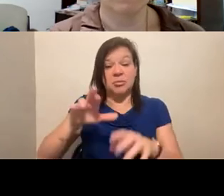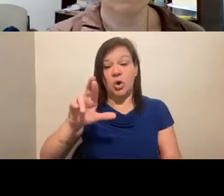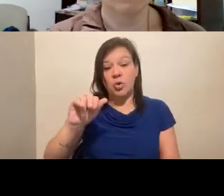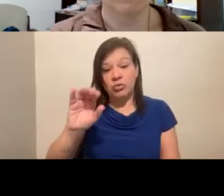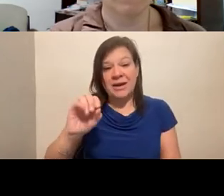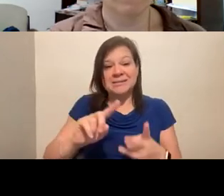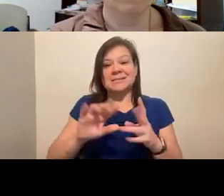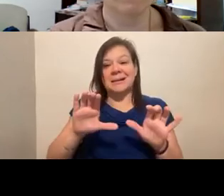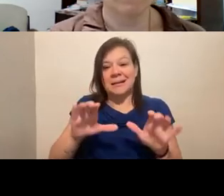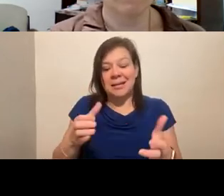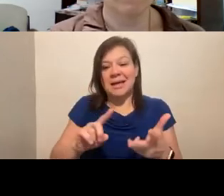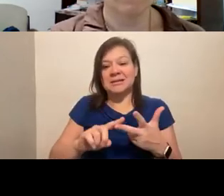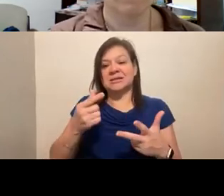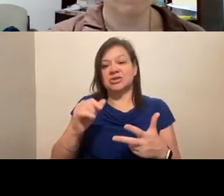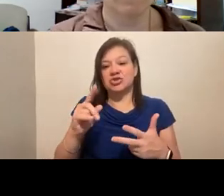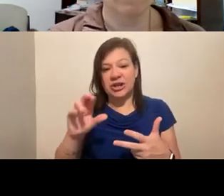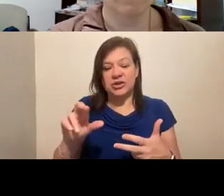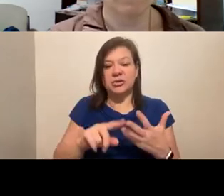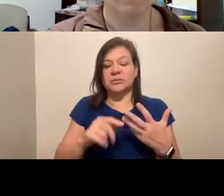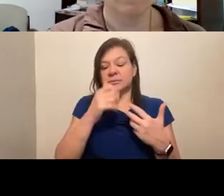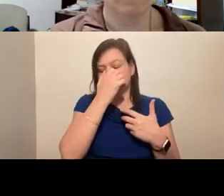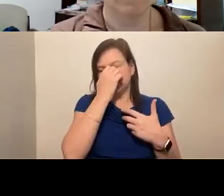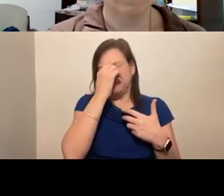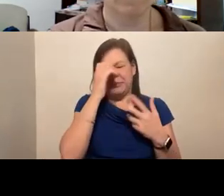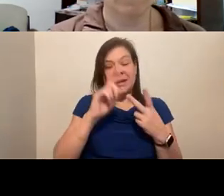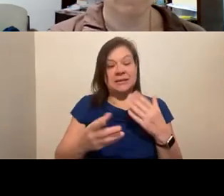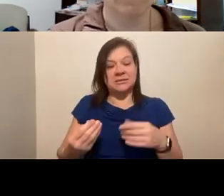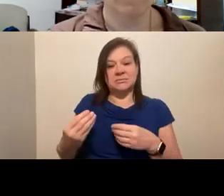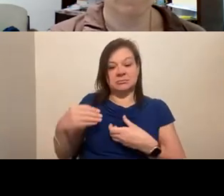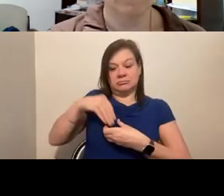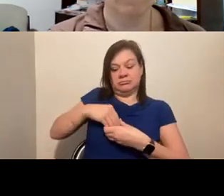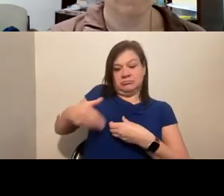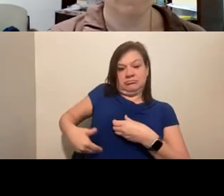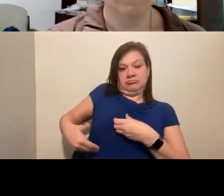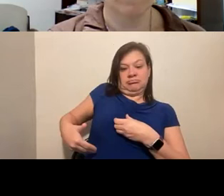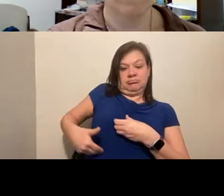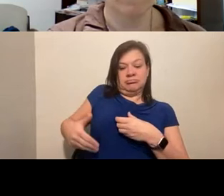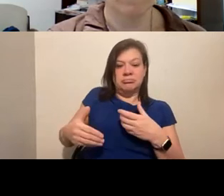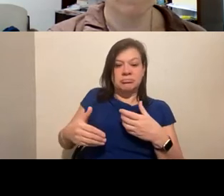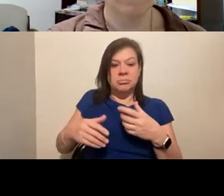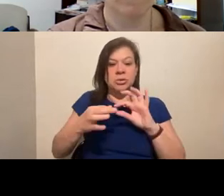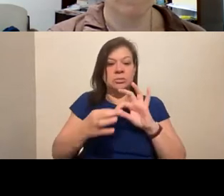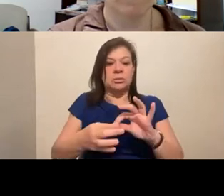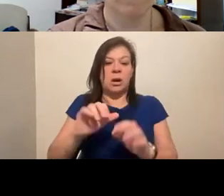class and gender is obviously intrinsically tied to ability.